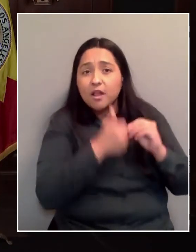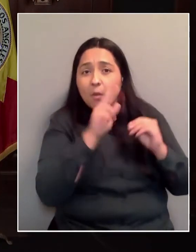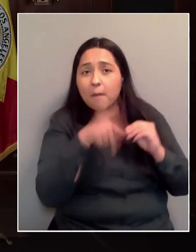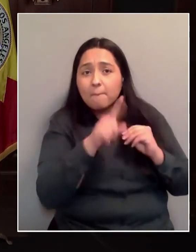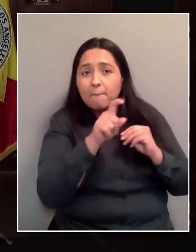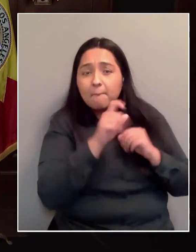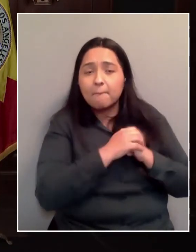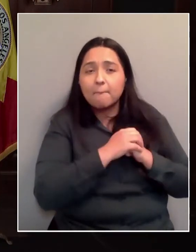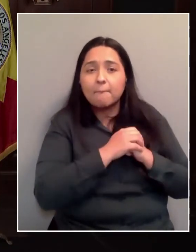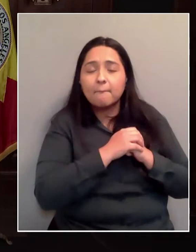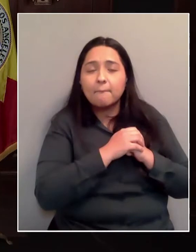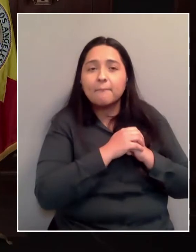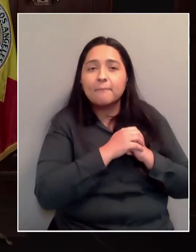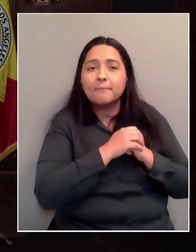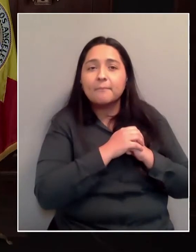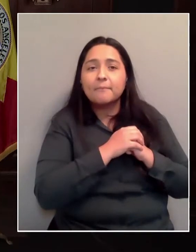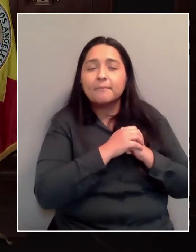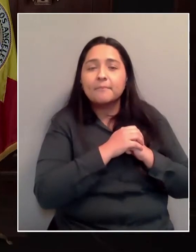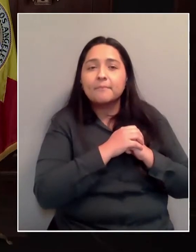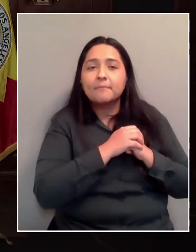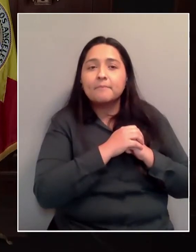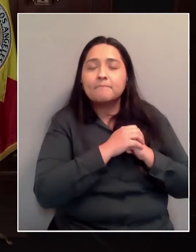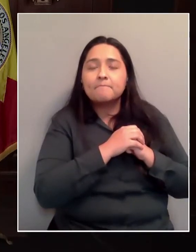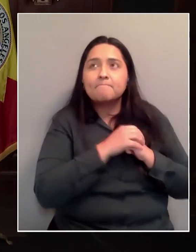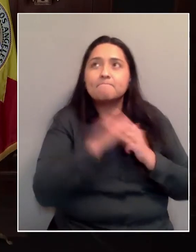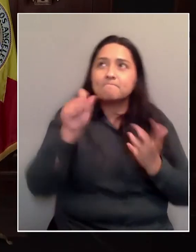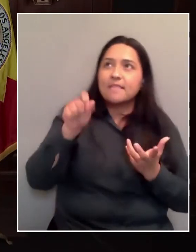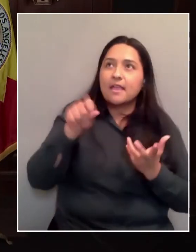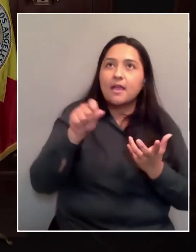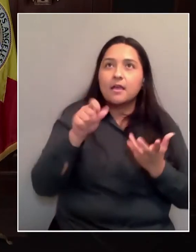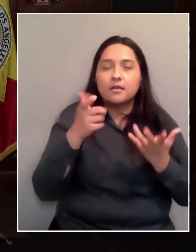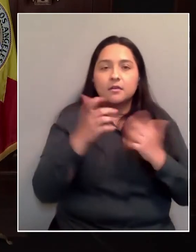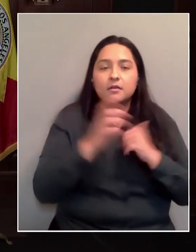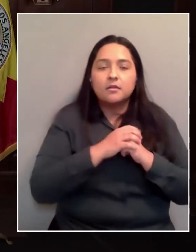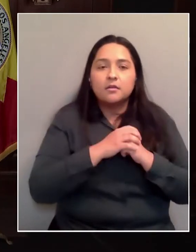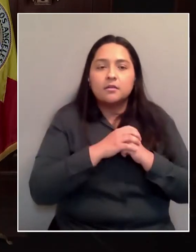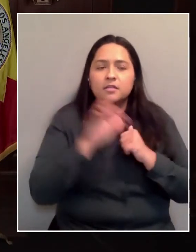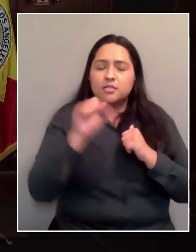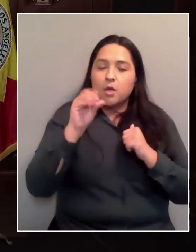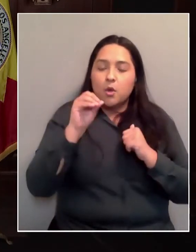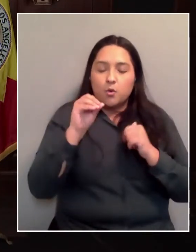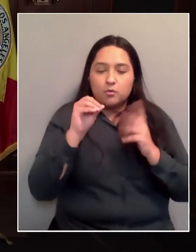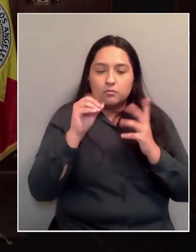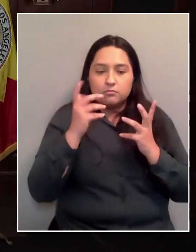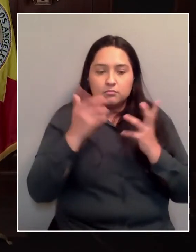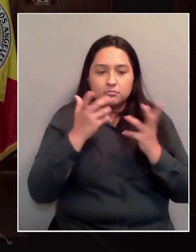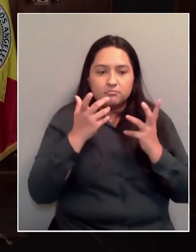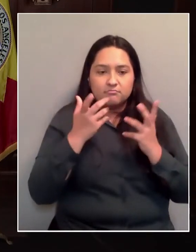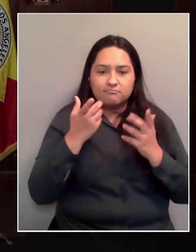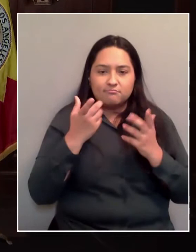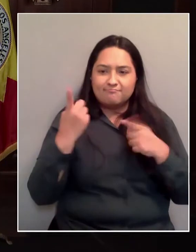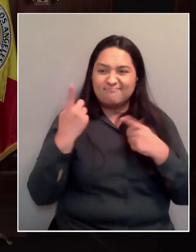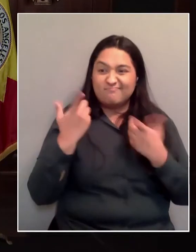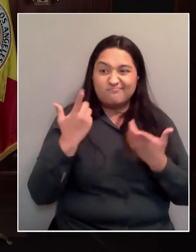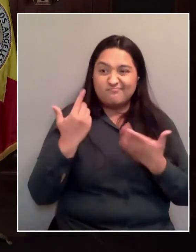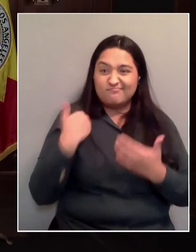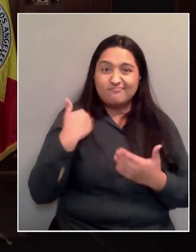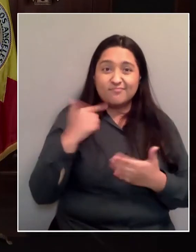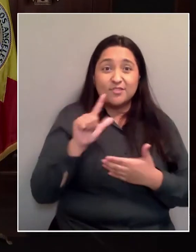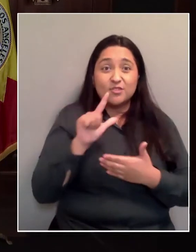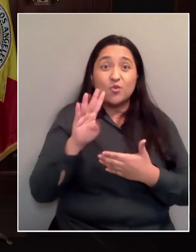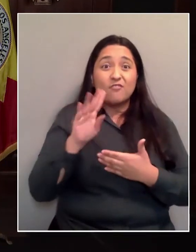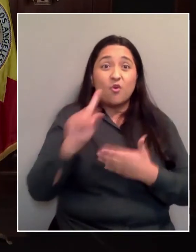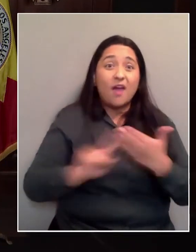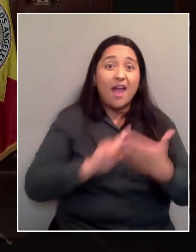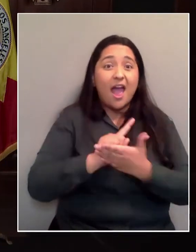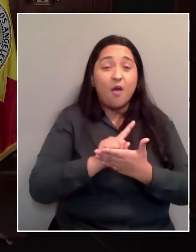Um, yeah. So I take it the timetable here is that it was just like in the last 24 hours that he learned that the allocation